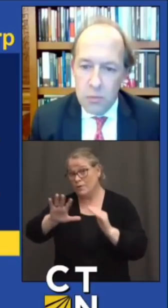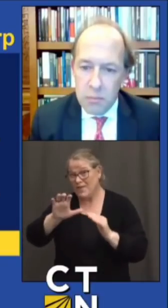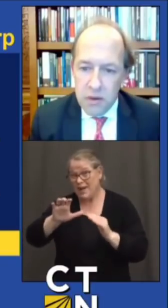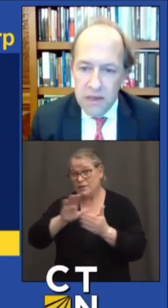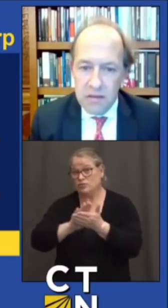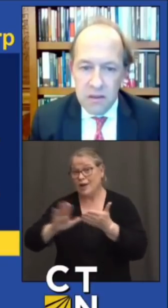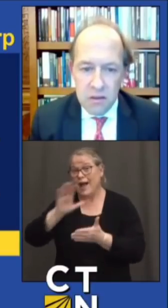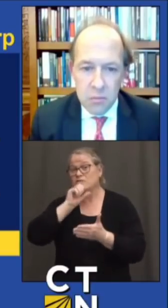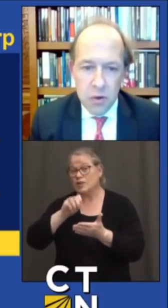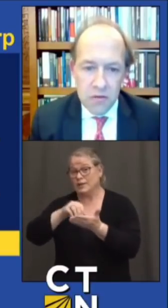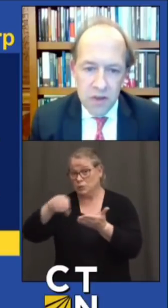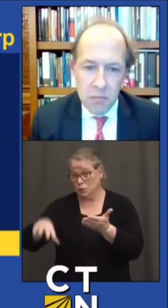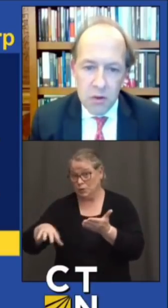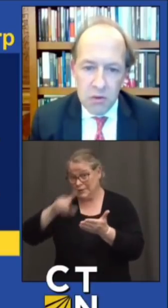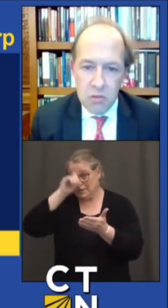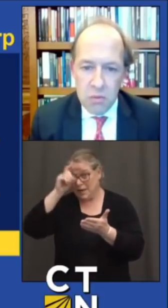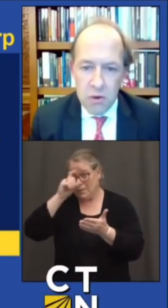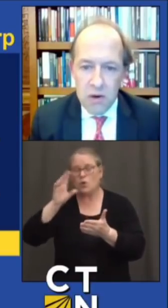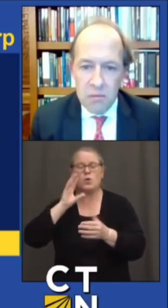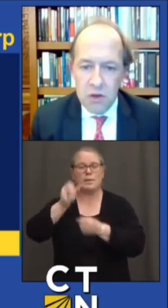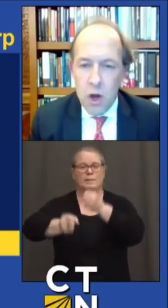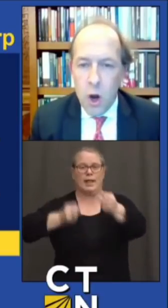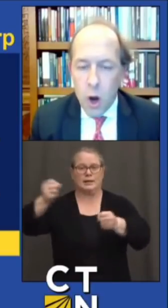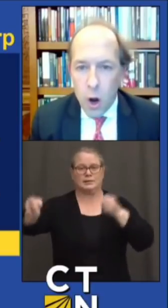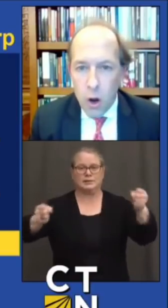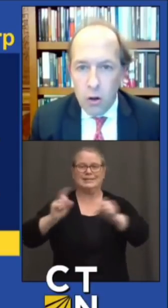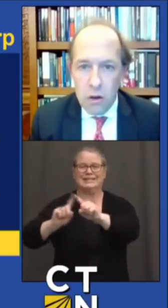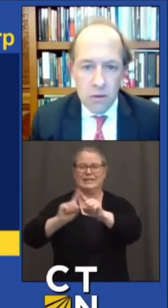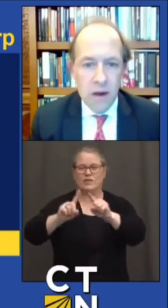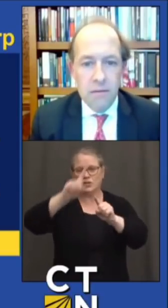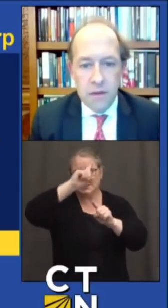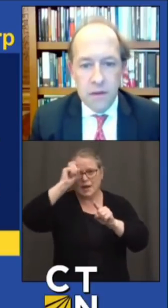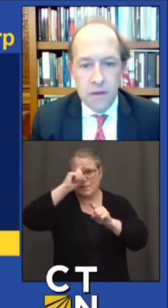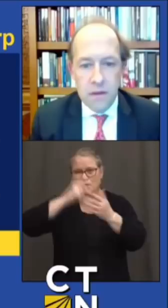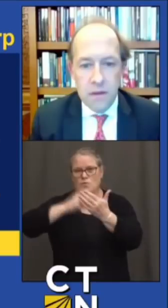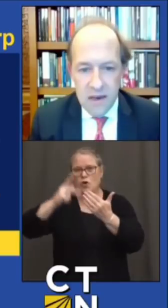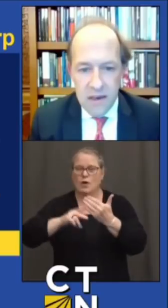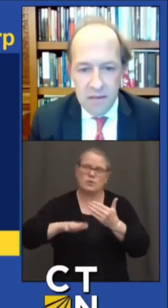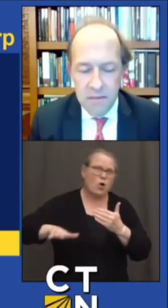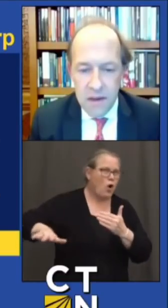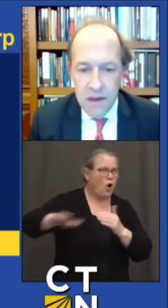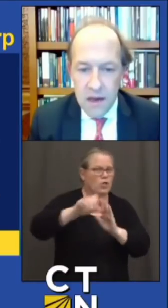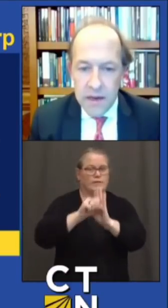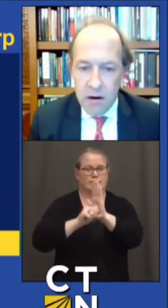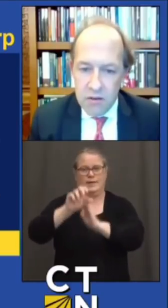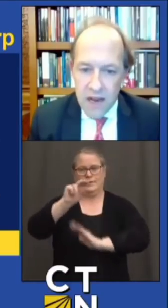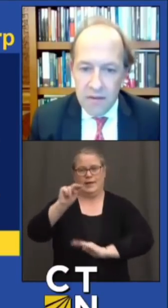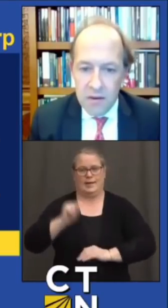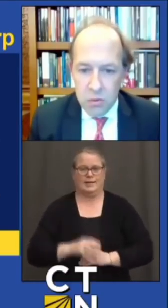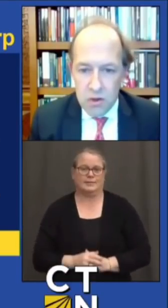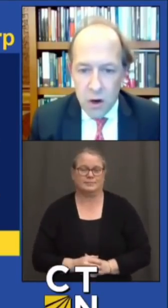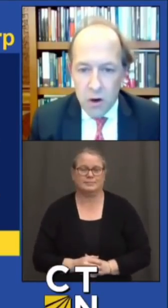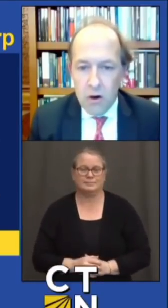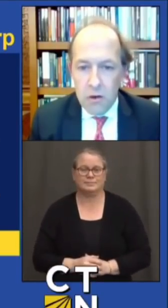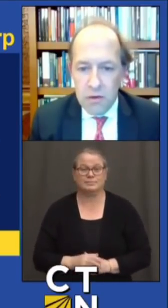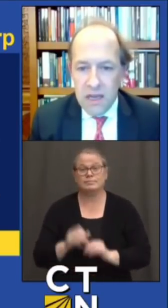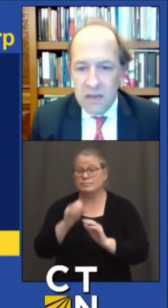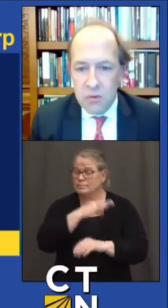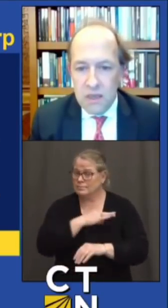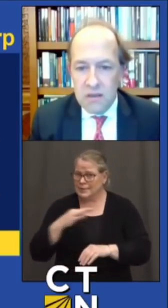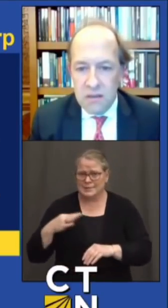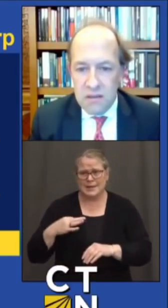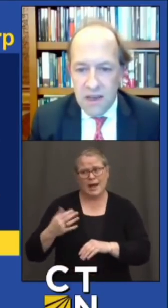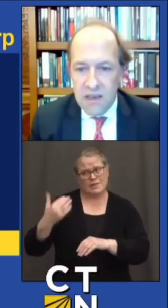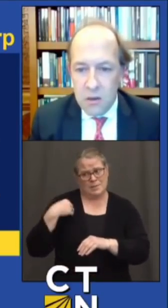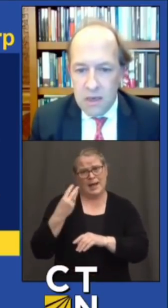who will be placed in support of summer enrichment programs all around the state of Connecticut. Now, staff has worked hard over the